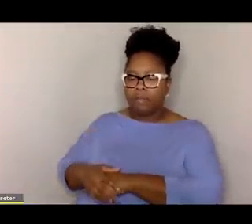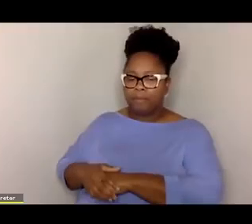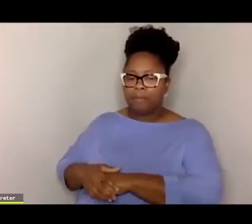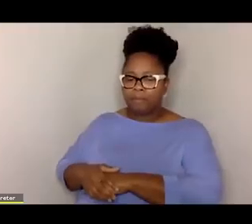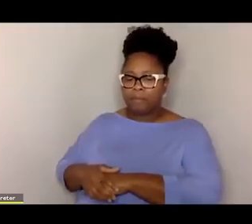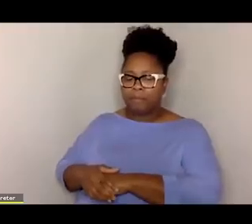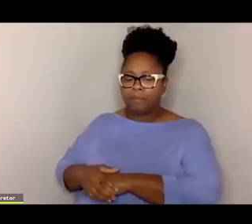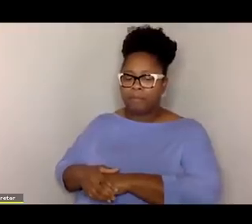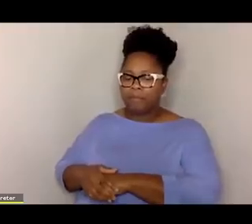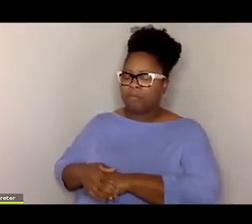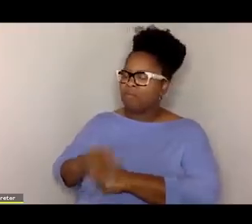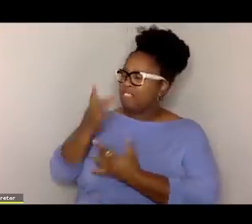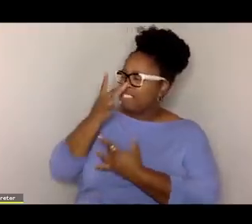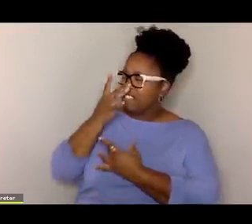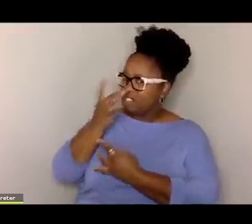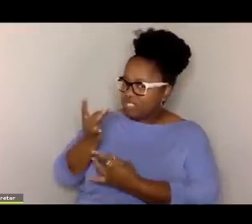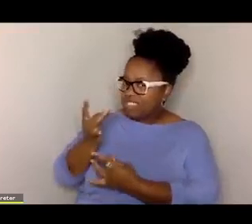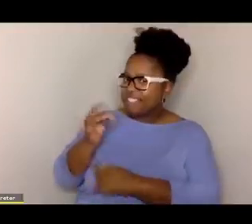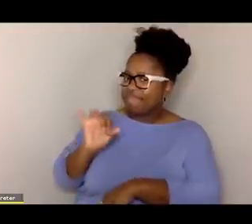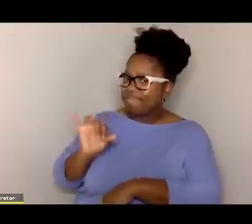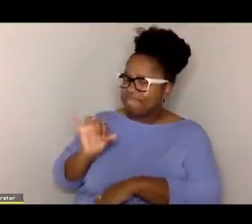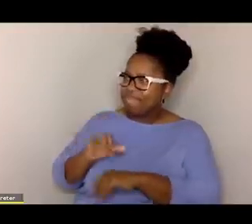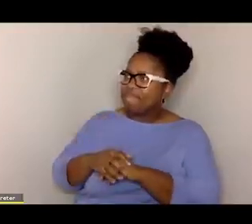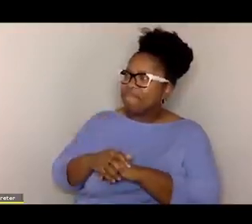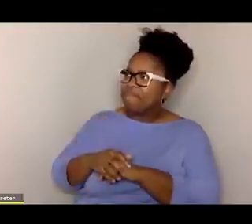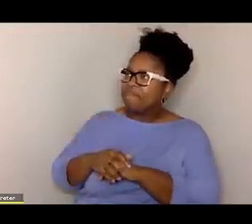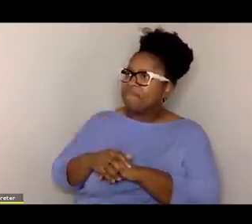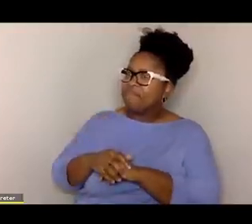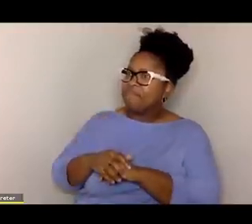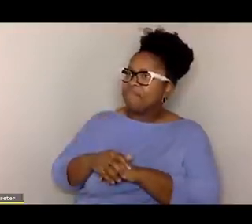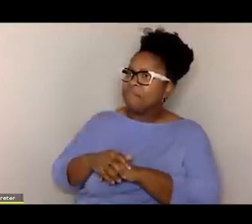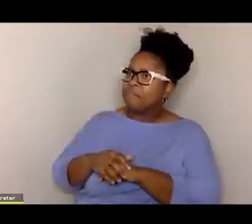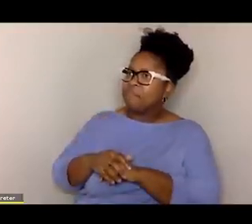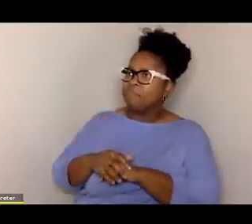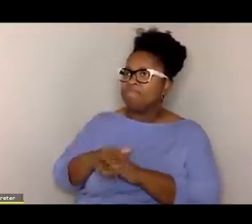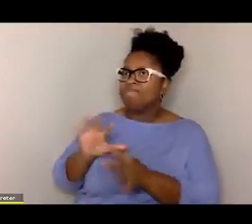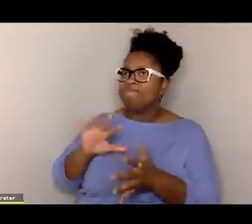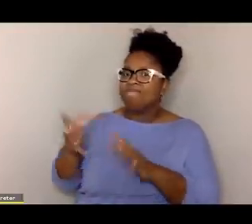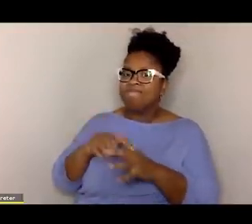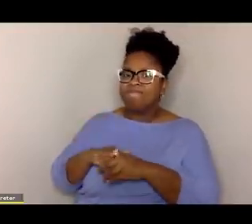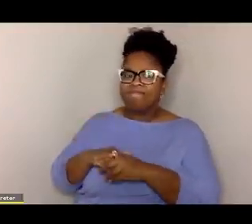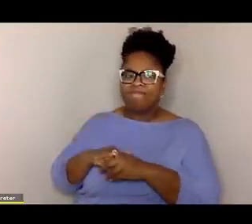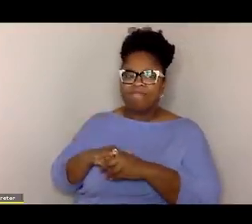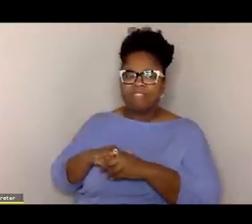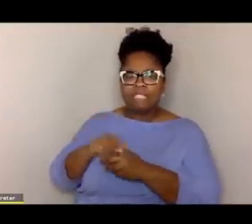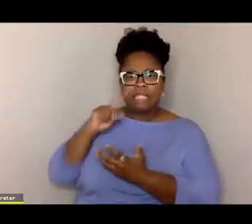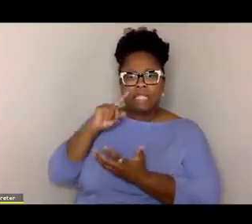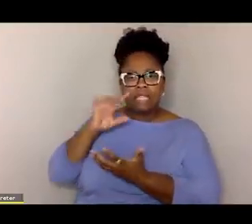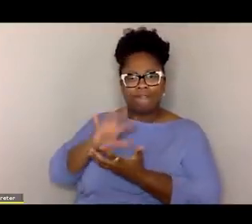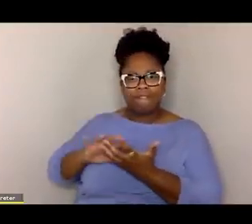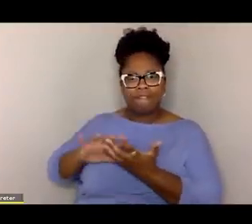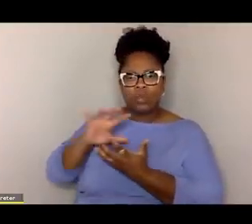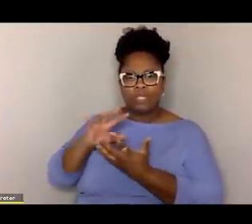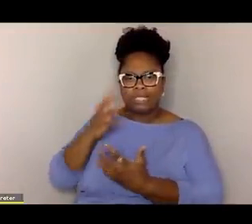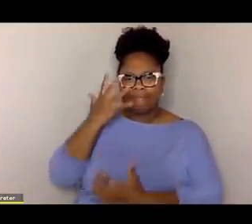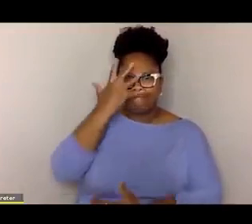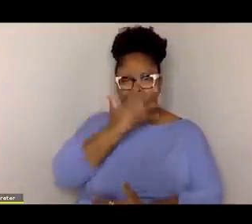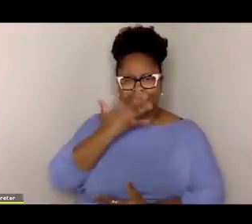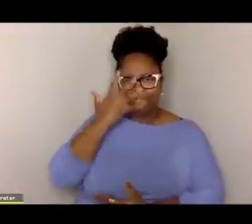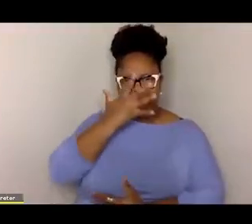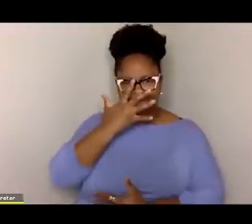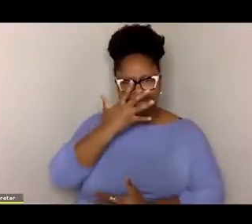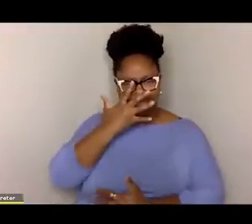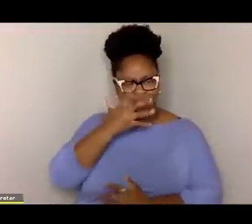right. And, you know, the interesting thing about it is that it's sort of this confusing